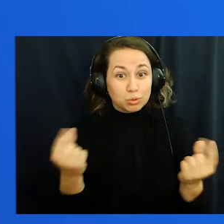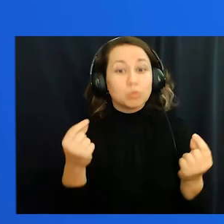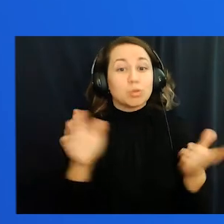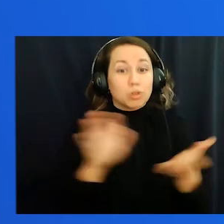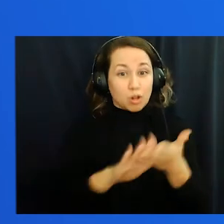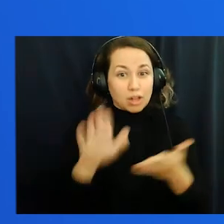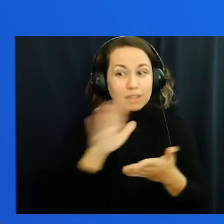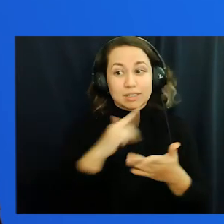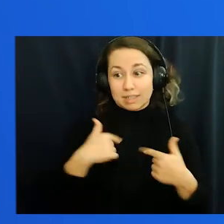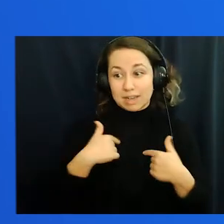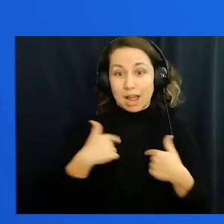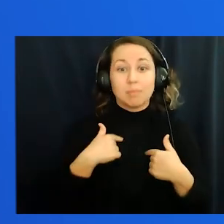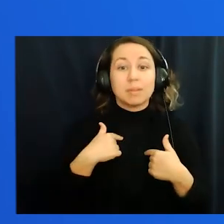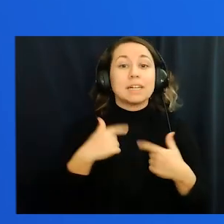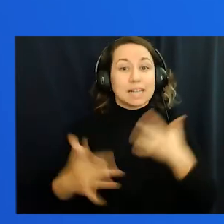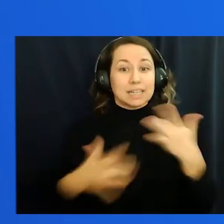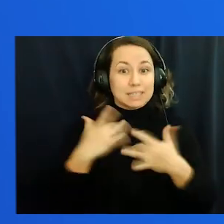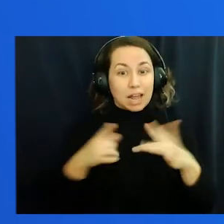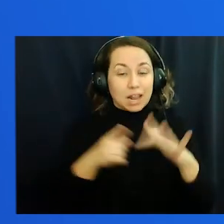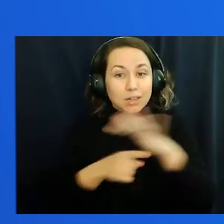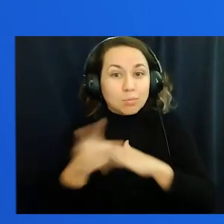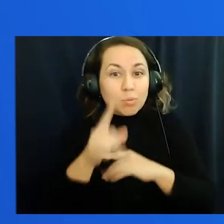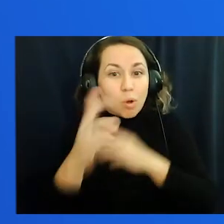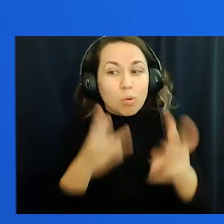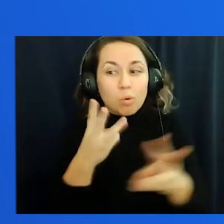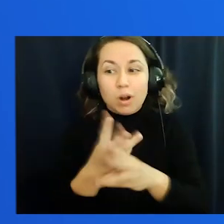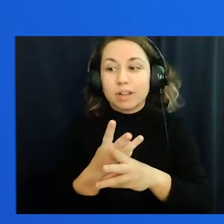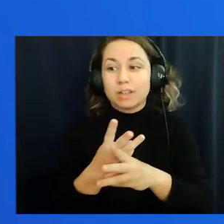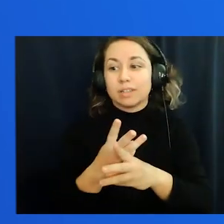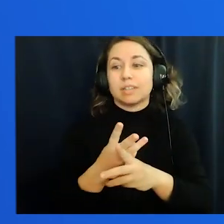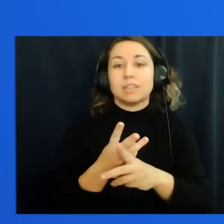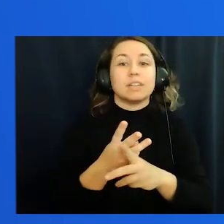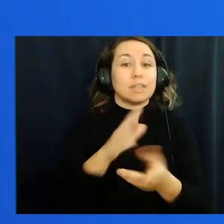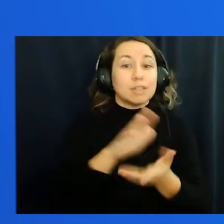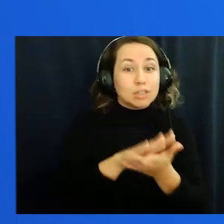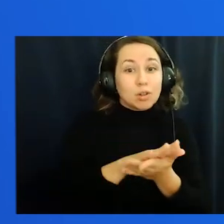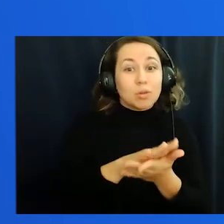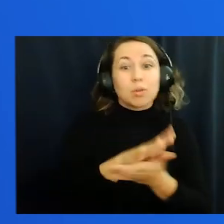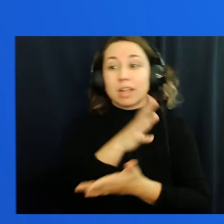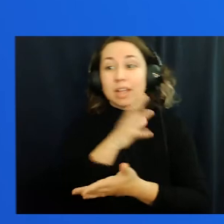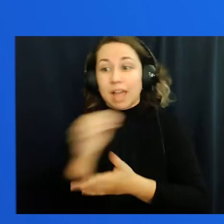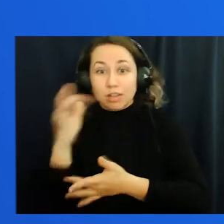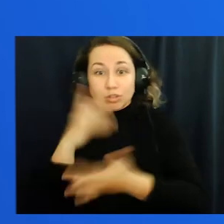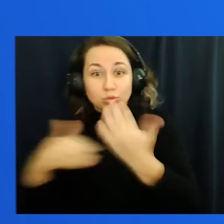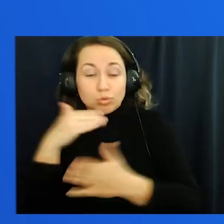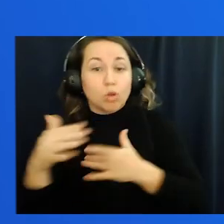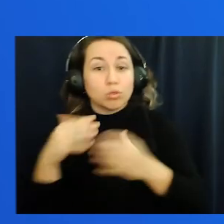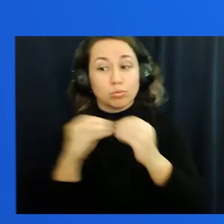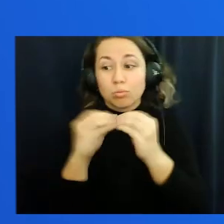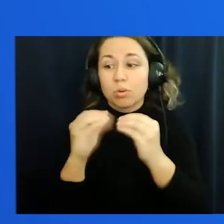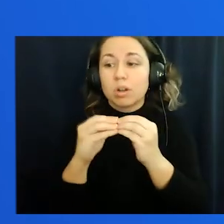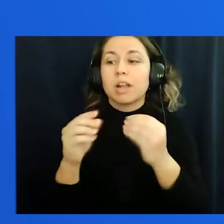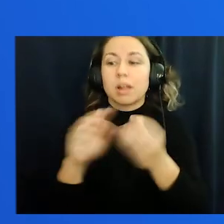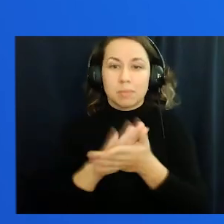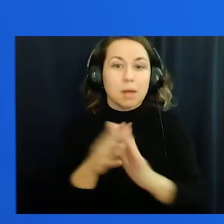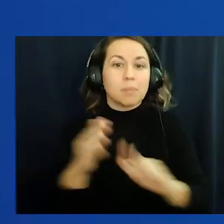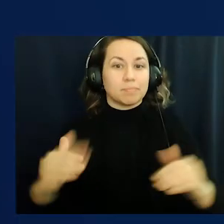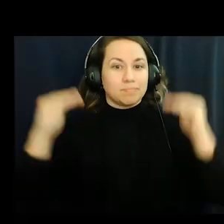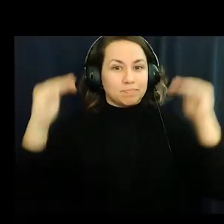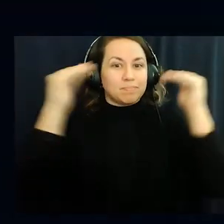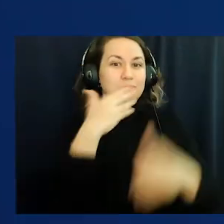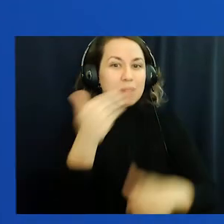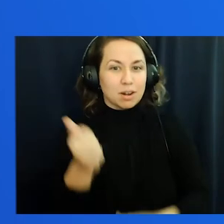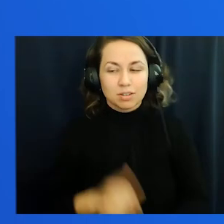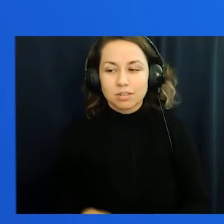college. I personally am excited to explore the world, expand my horizons academically and socially, and become a better individual.